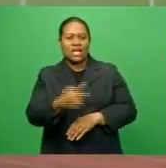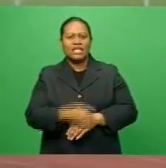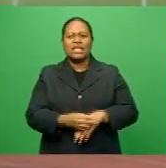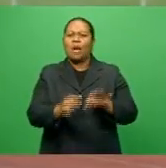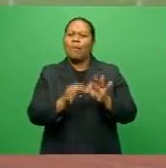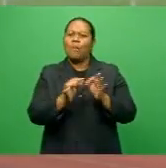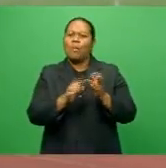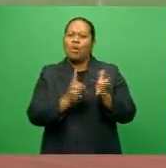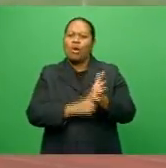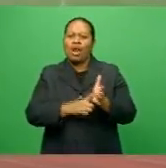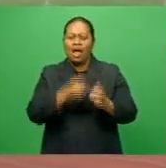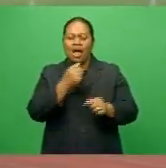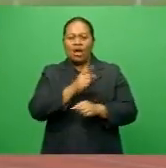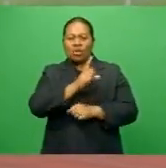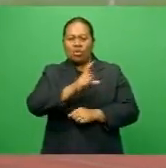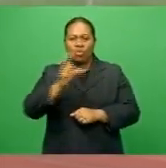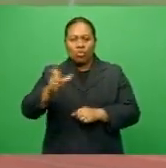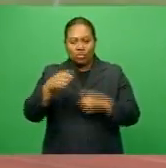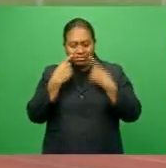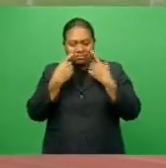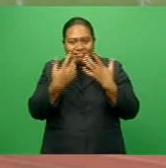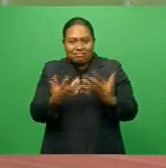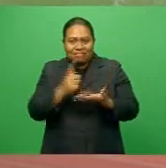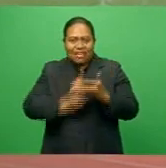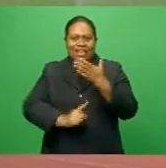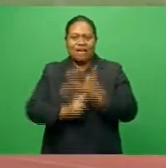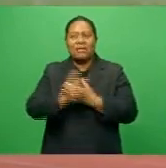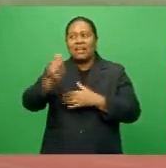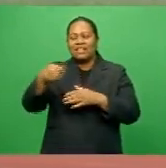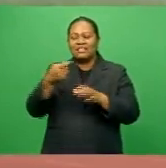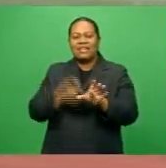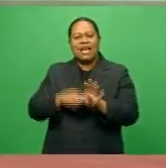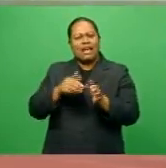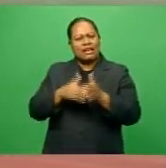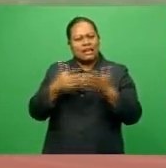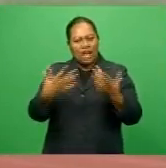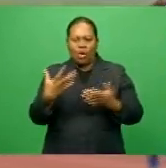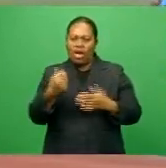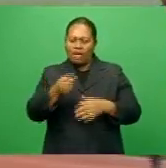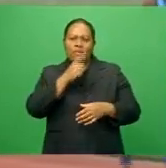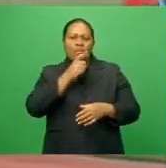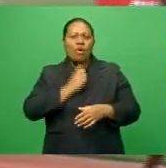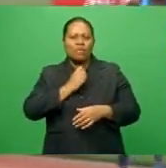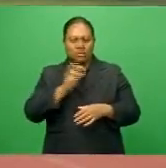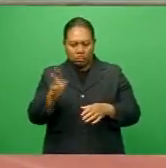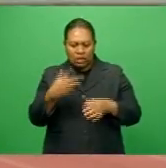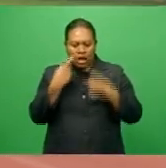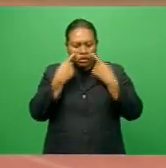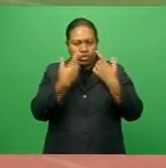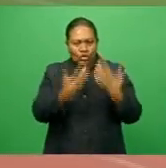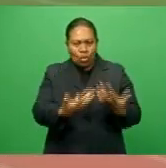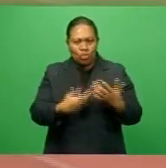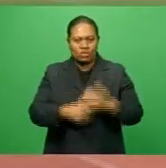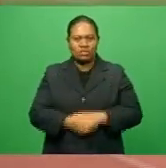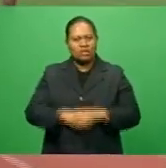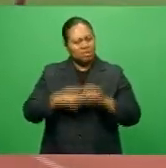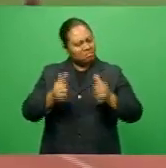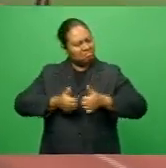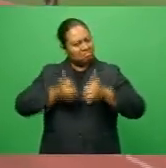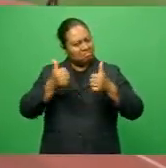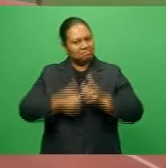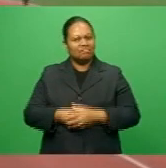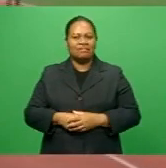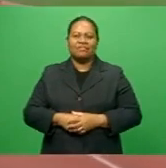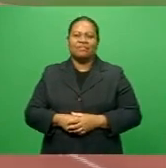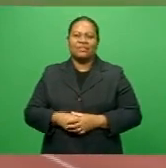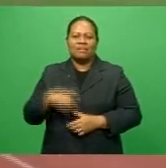Coca-Cola Games to be held next year, some athletes are delivering promising results. He says this is a good indication leading